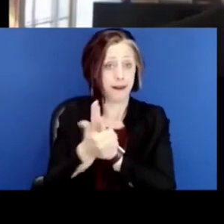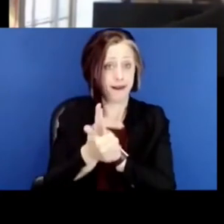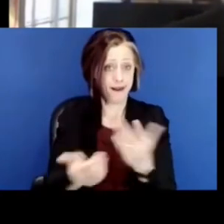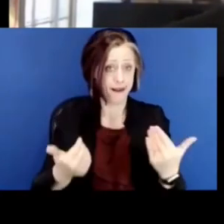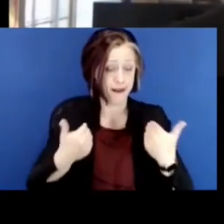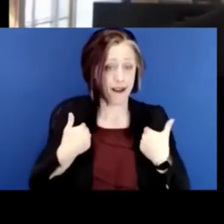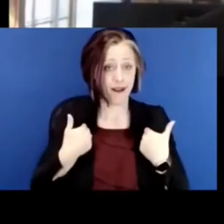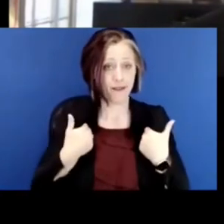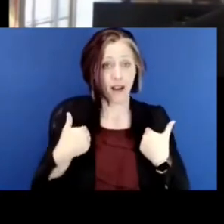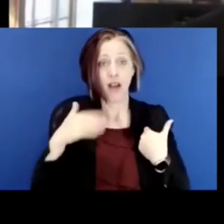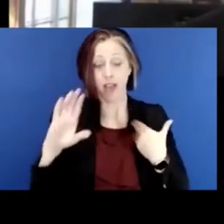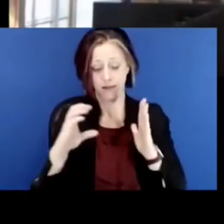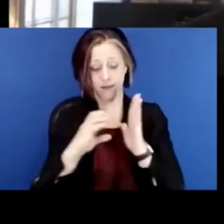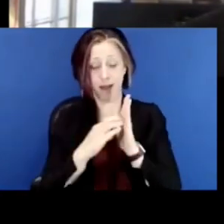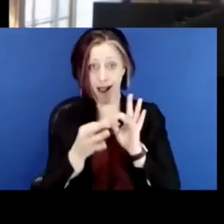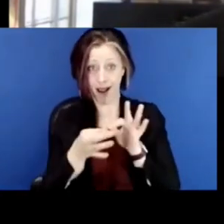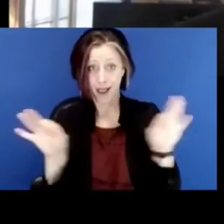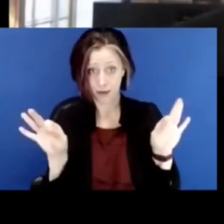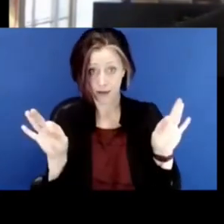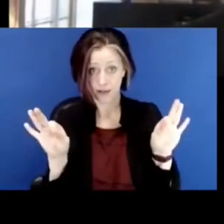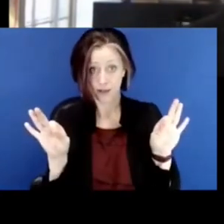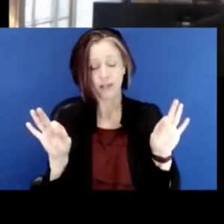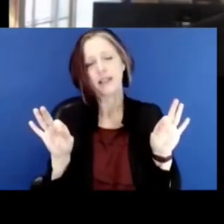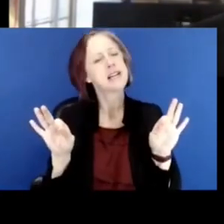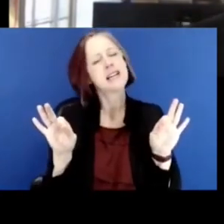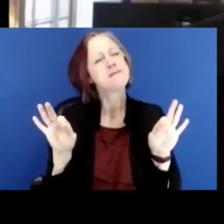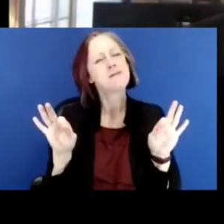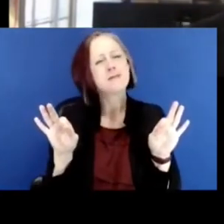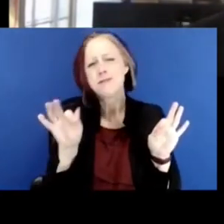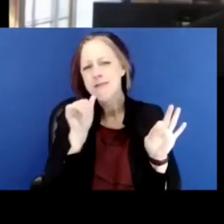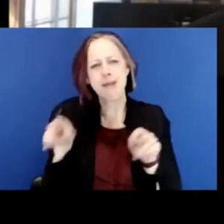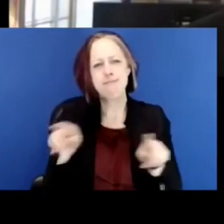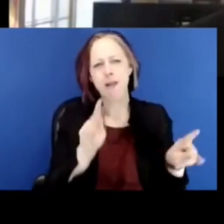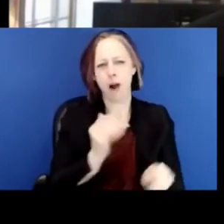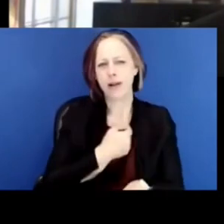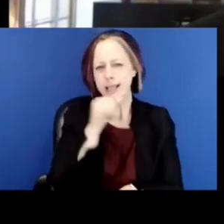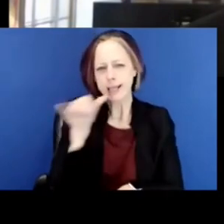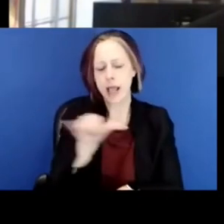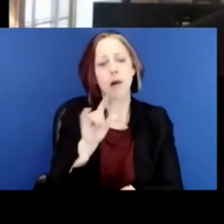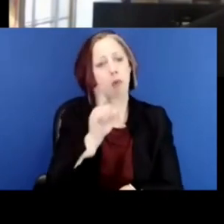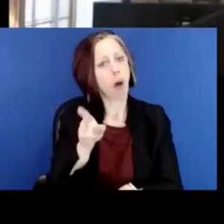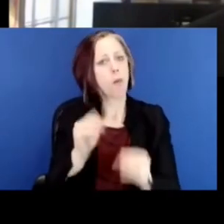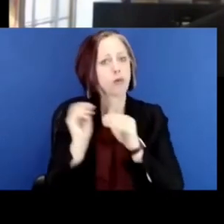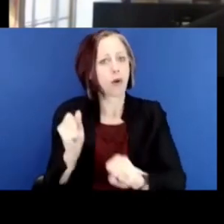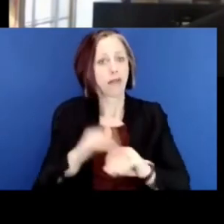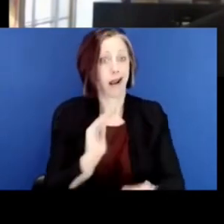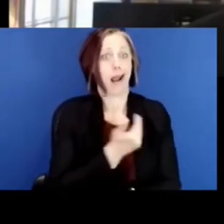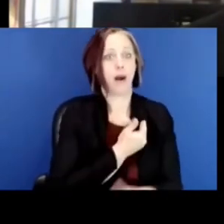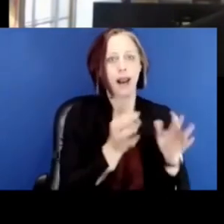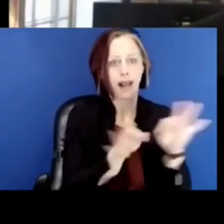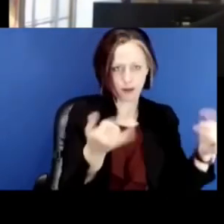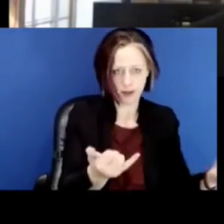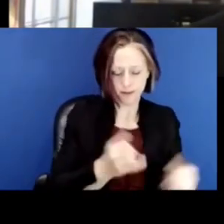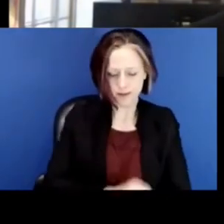Language not exactly the same as ours, but certainly stronger than our current language,